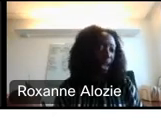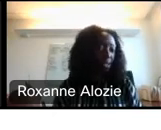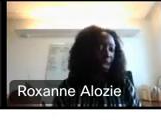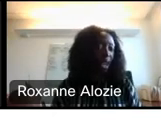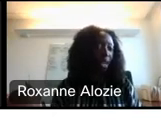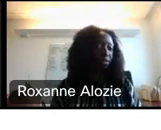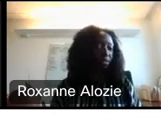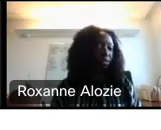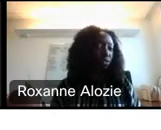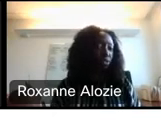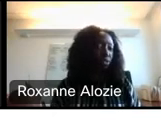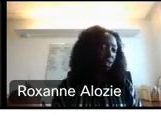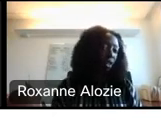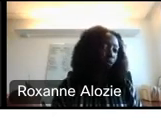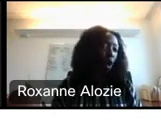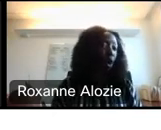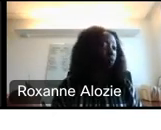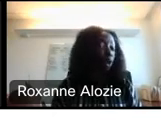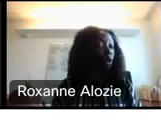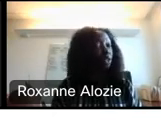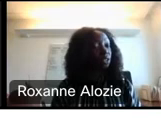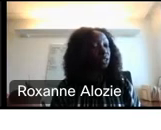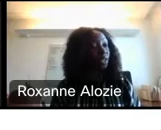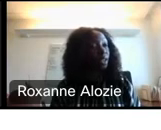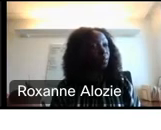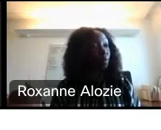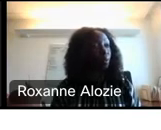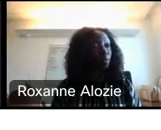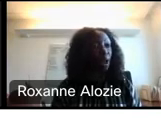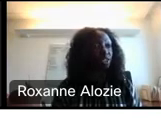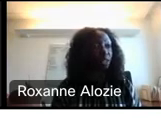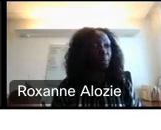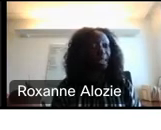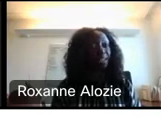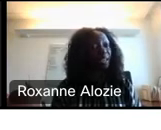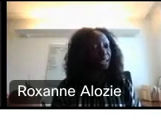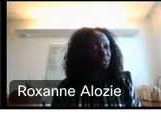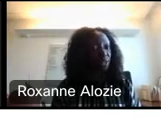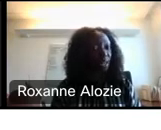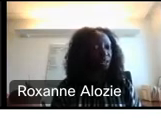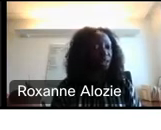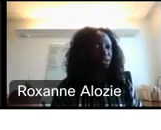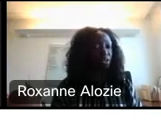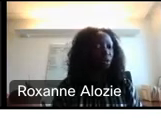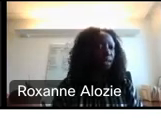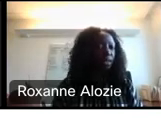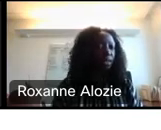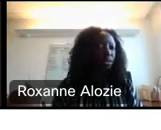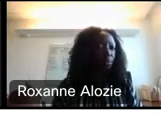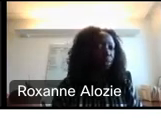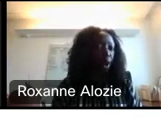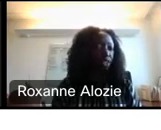that it has. And, you know, as you can see here, where are we are going to look at whether the project makes financial sense. So